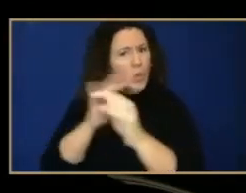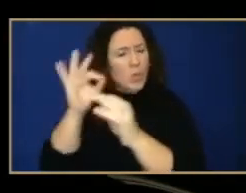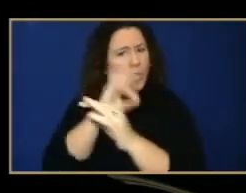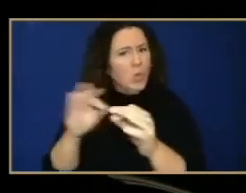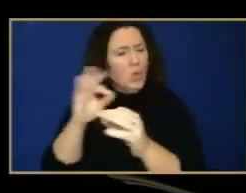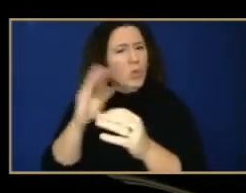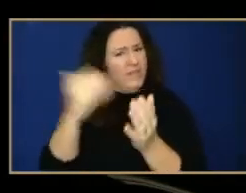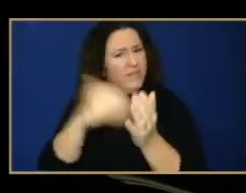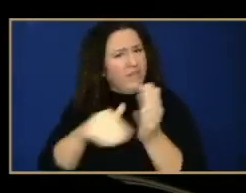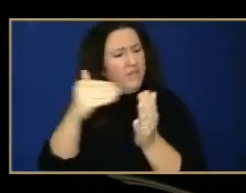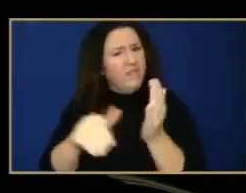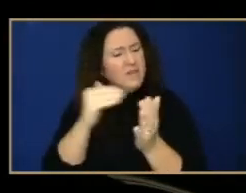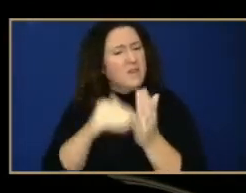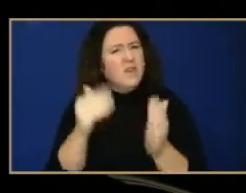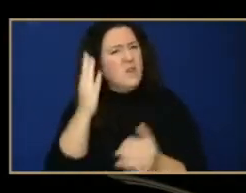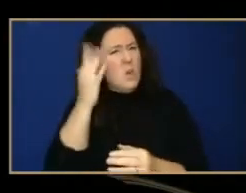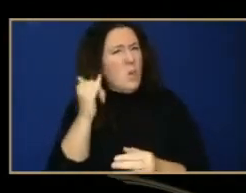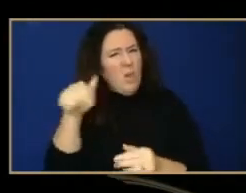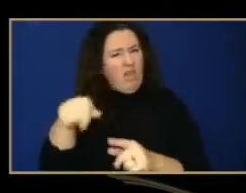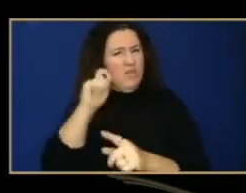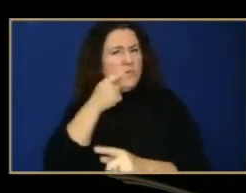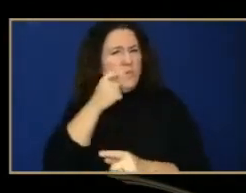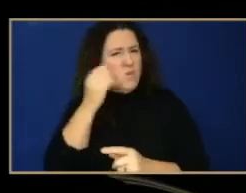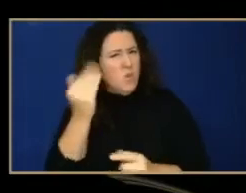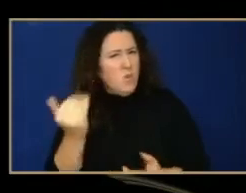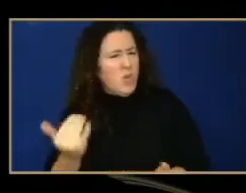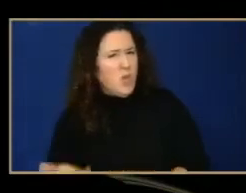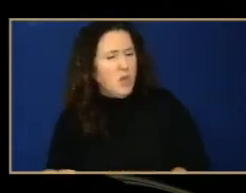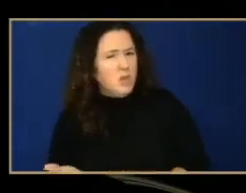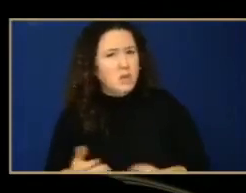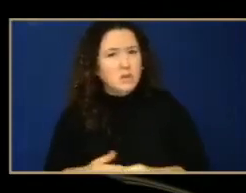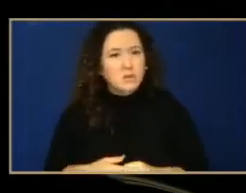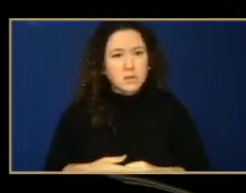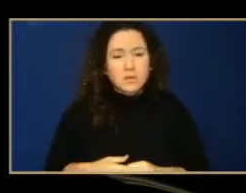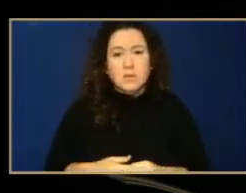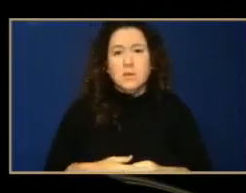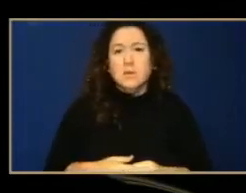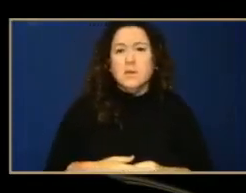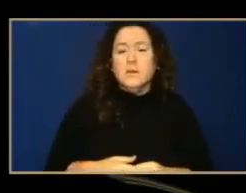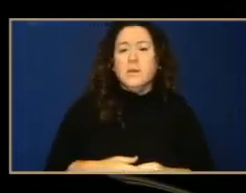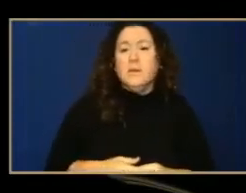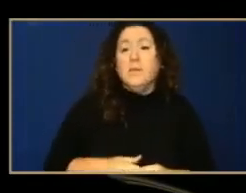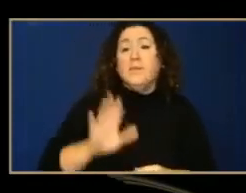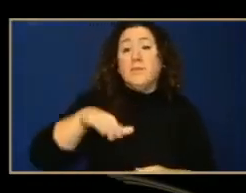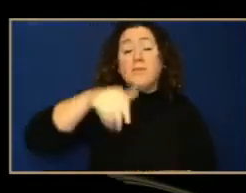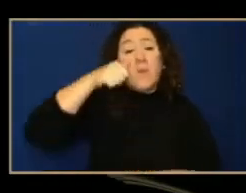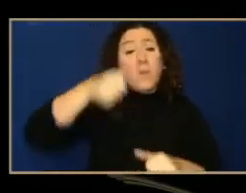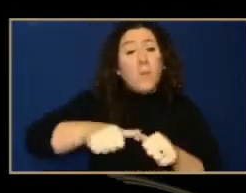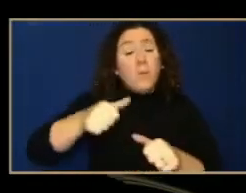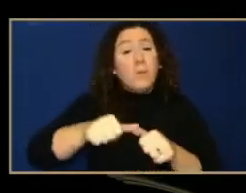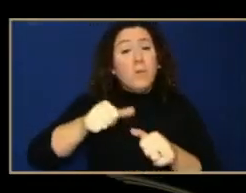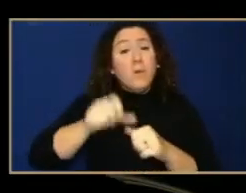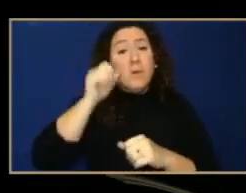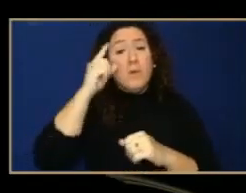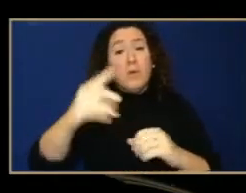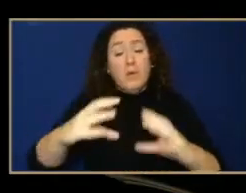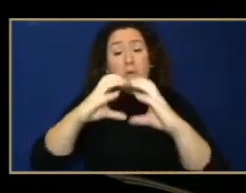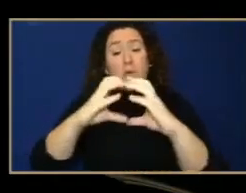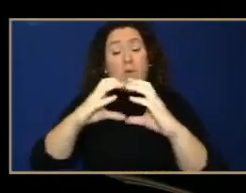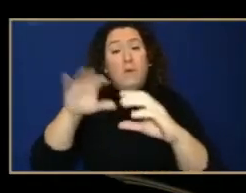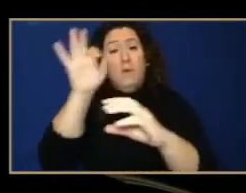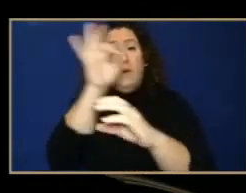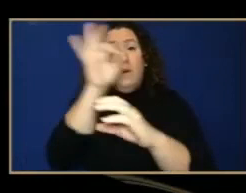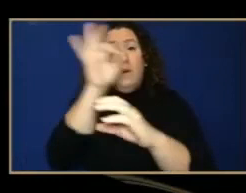That's right. So the planets orbits are not exactly flat in the solar system. If they were exactly flat and everything was in the same plane,